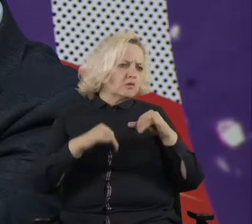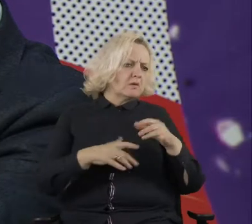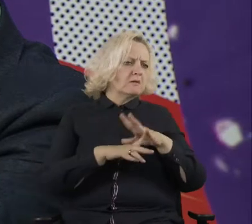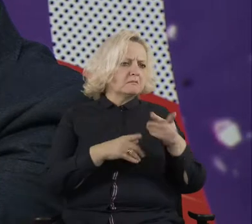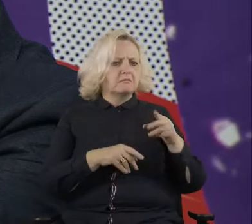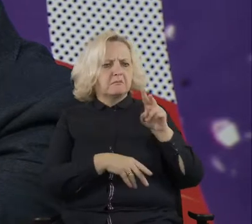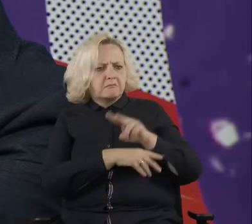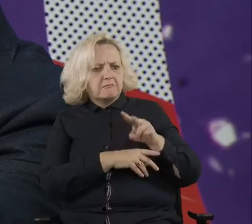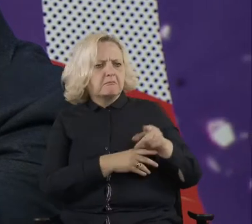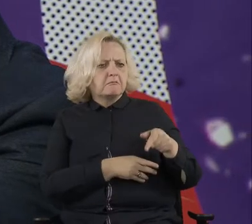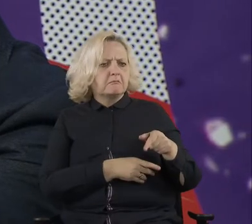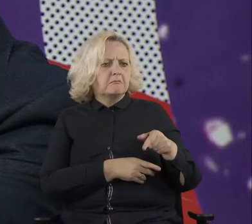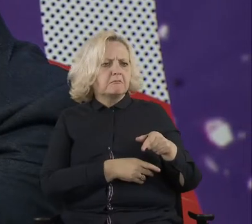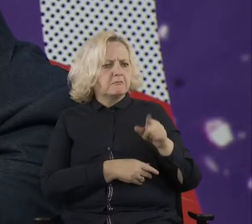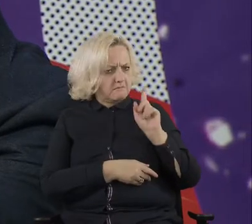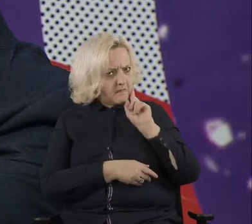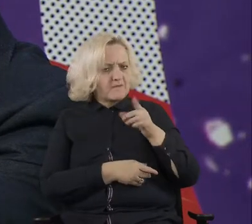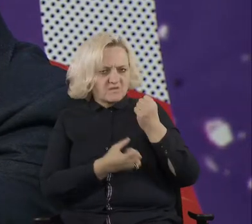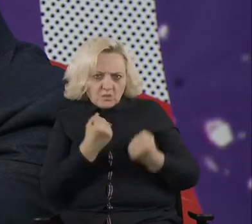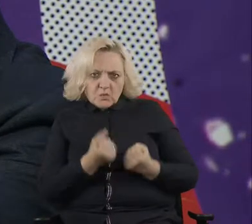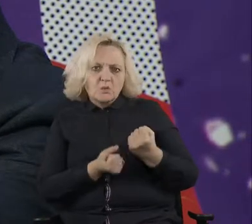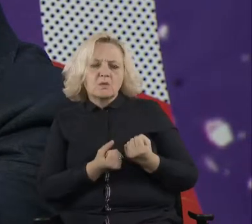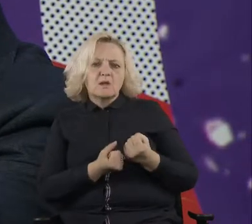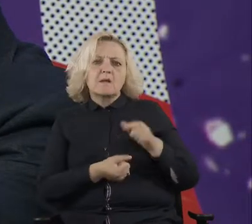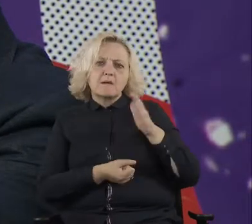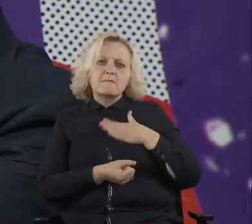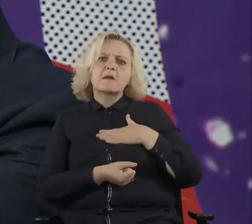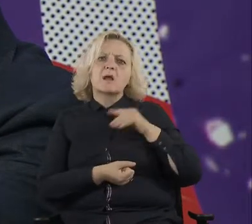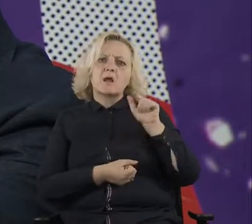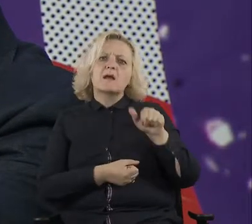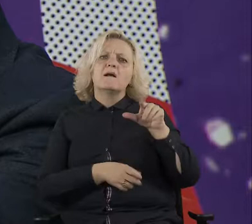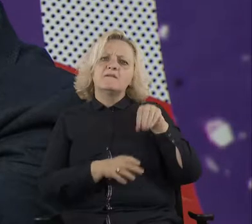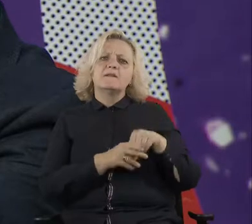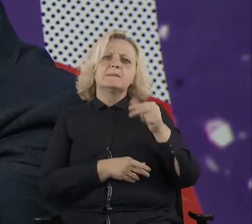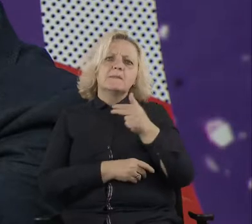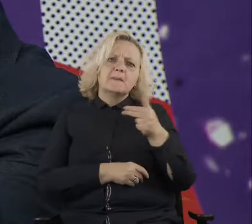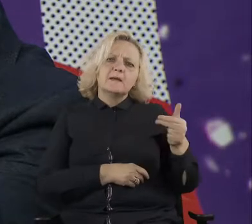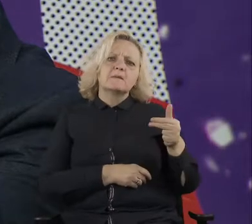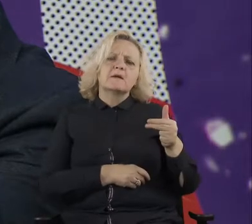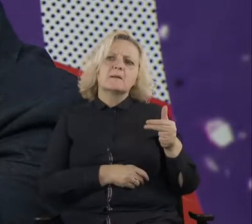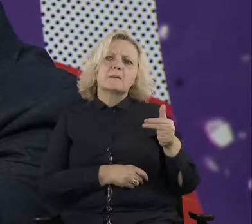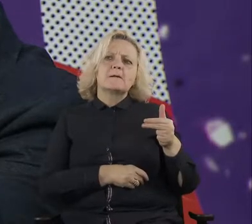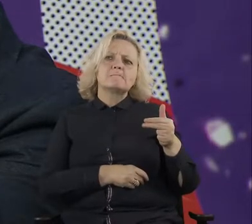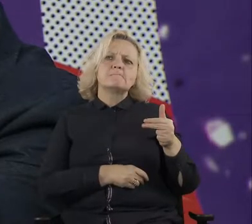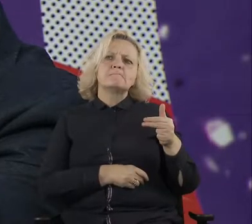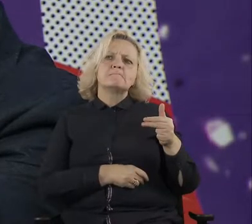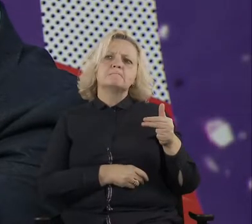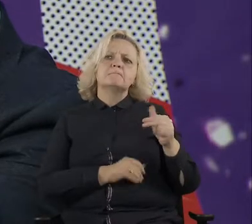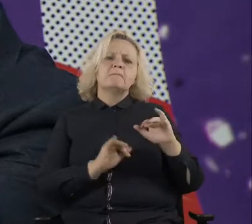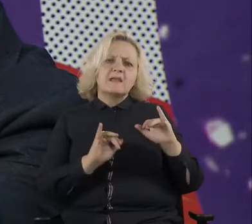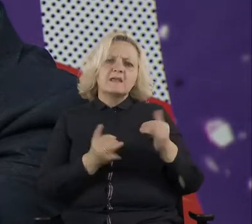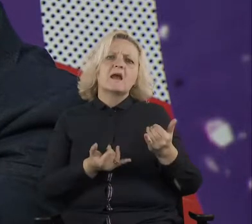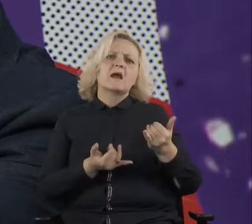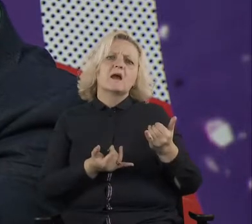complicated. Yeah. There is a question about how to, um, allow the, the people who are not